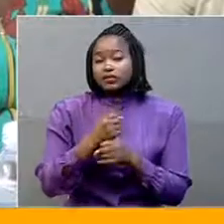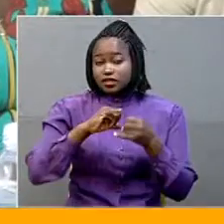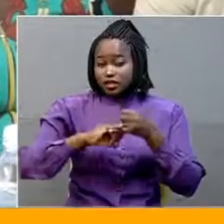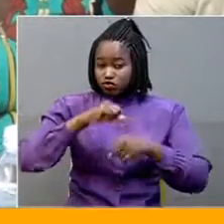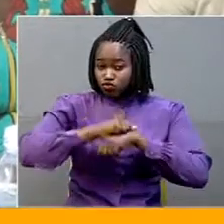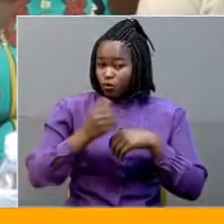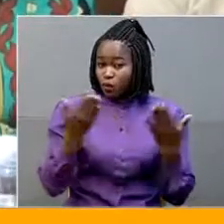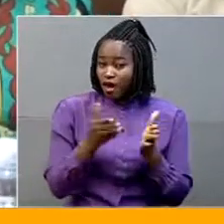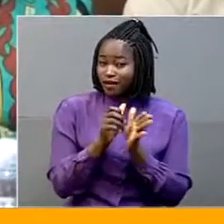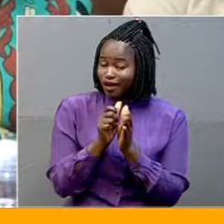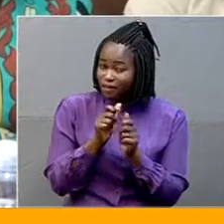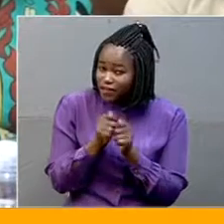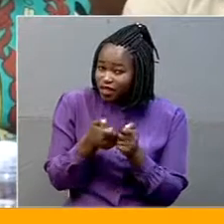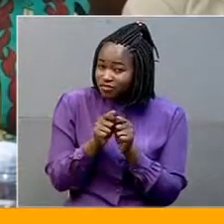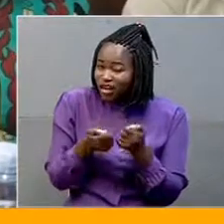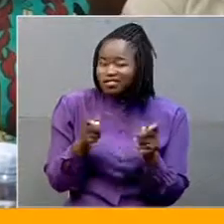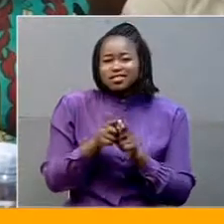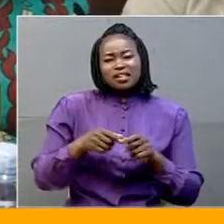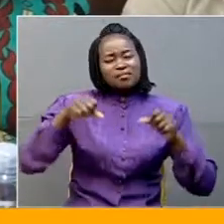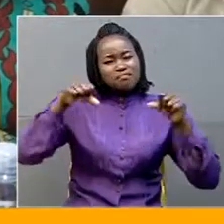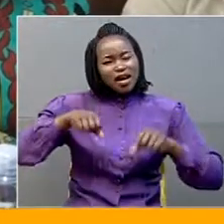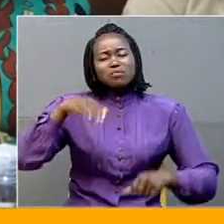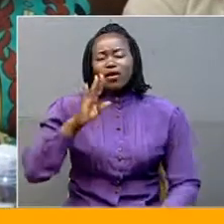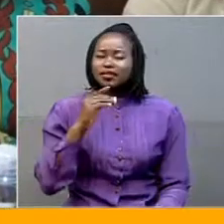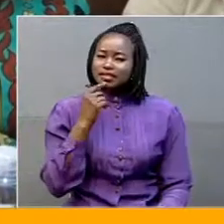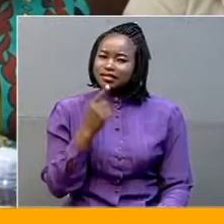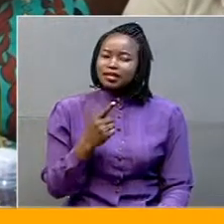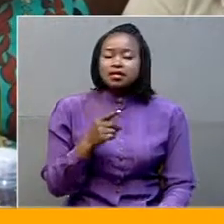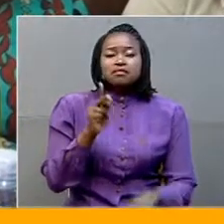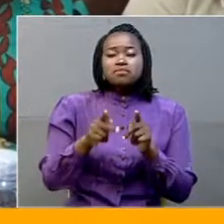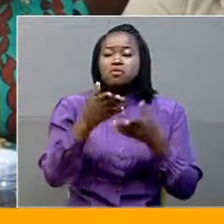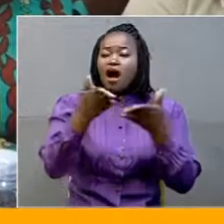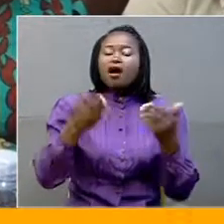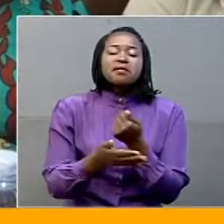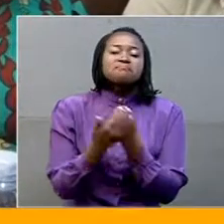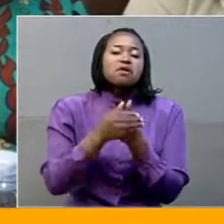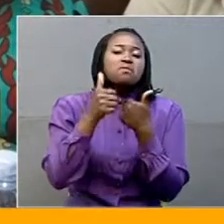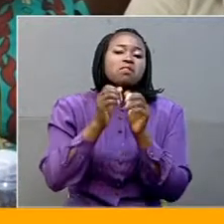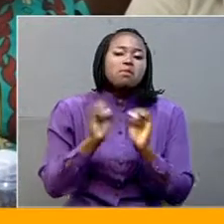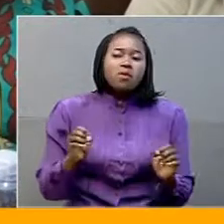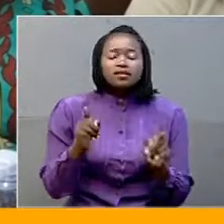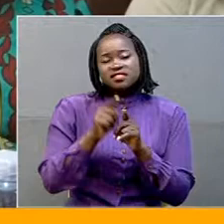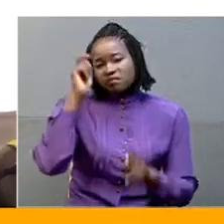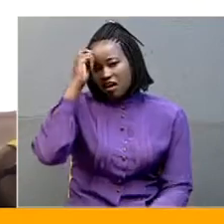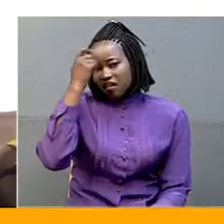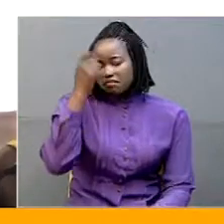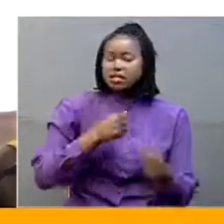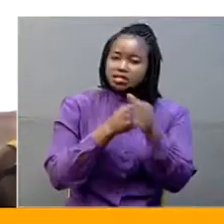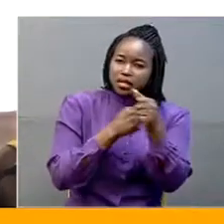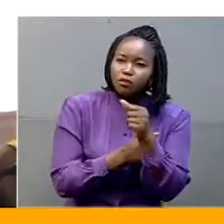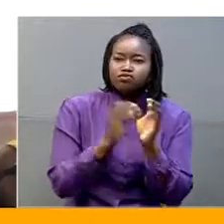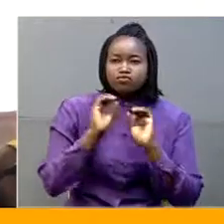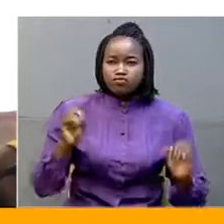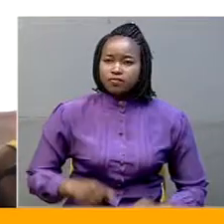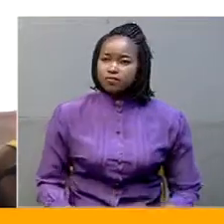Maido is worsened by what they term as unfair treatment in communities and inadequate support by government. As I came